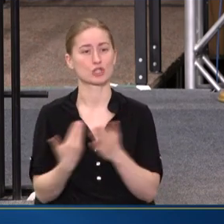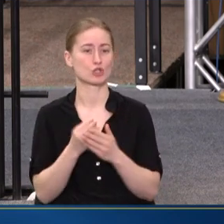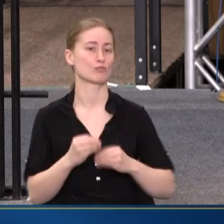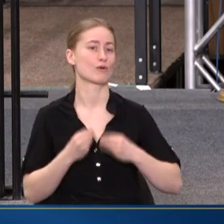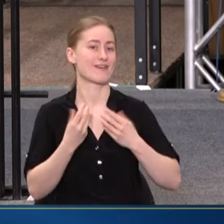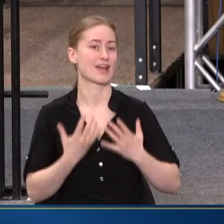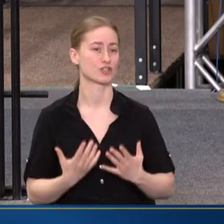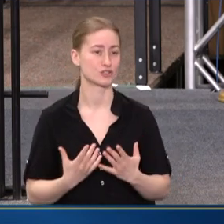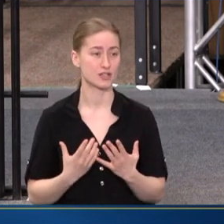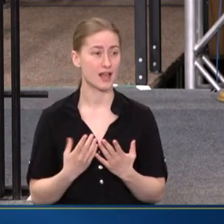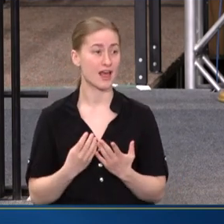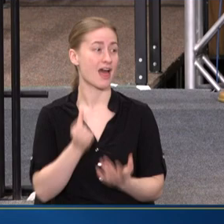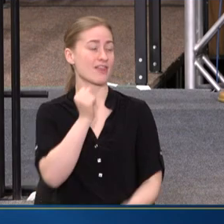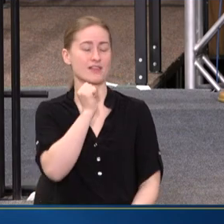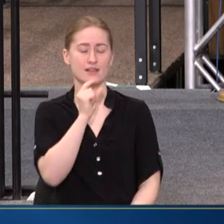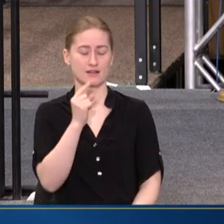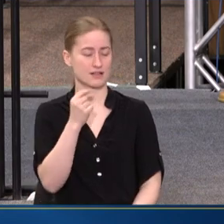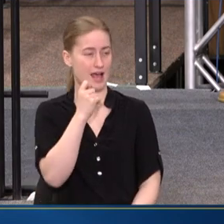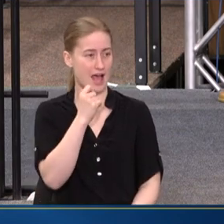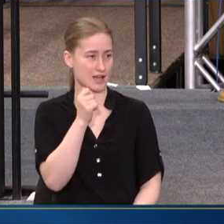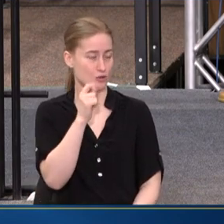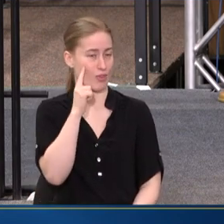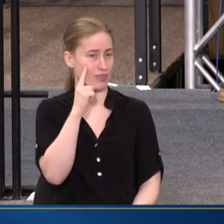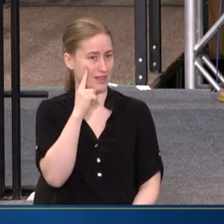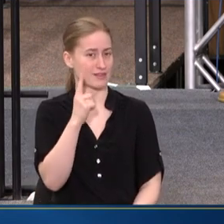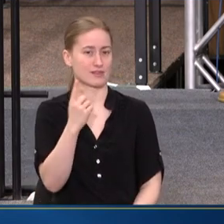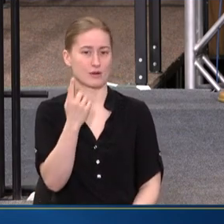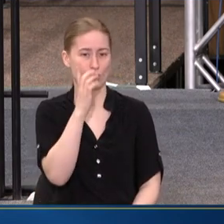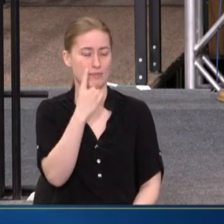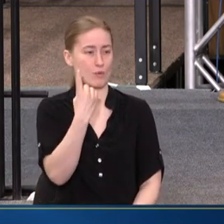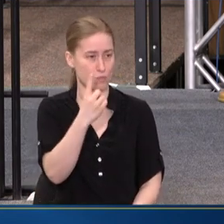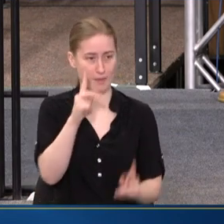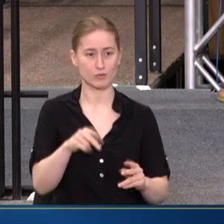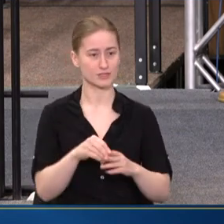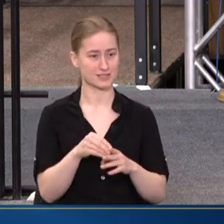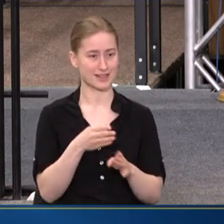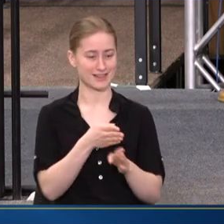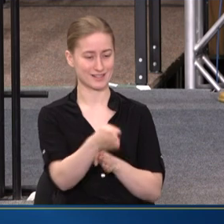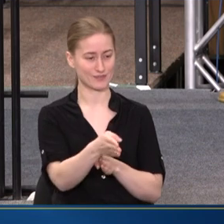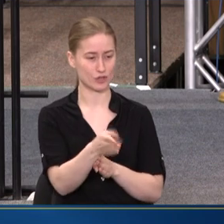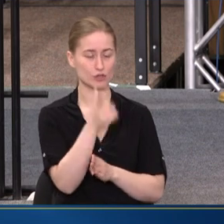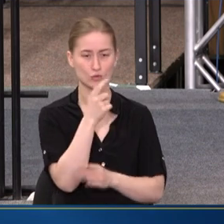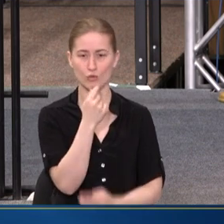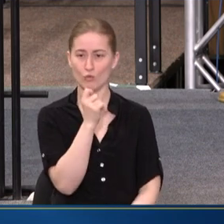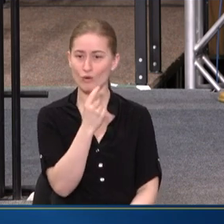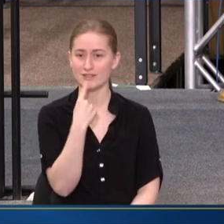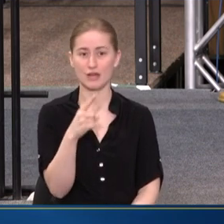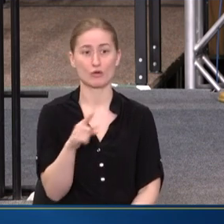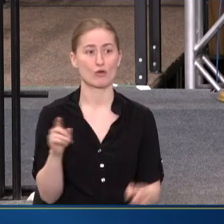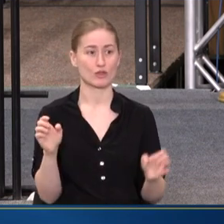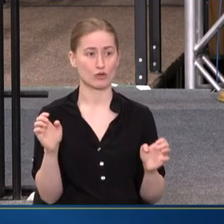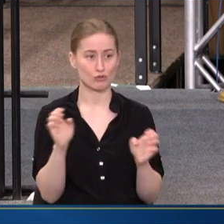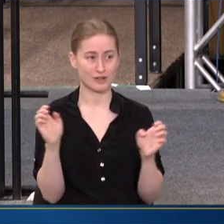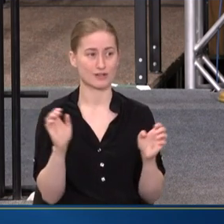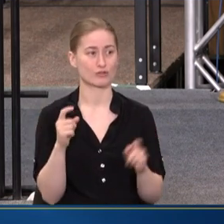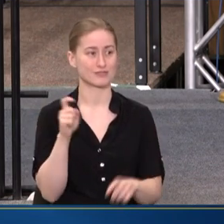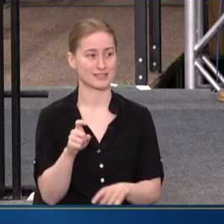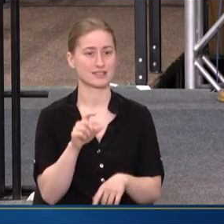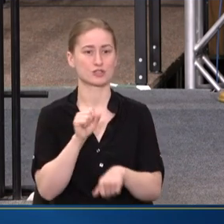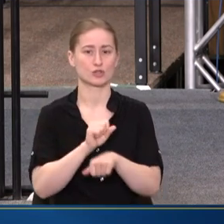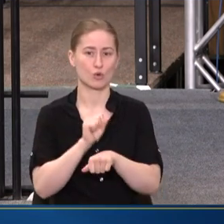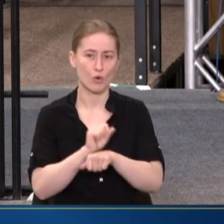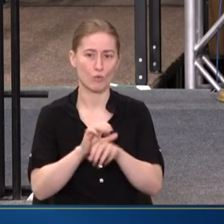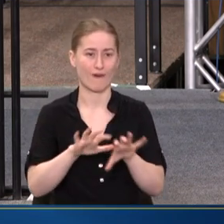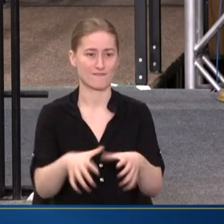AND THERE IS NOT A PERSON IN THIS FIELD WHO WON'T TELL YOU THAT THE CRITICAL NEED TODAY IS THE WORK FORCE.